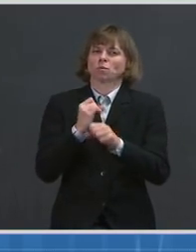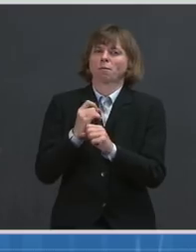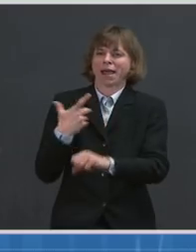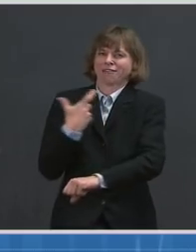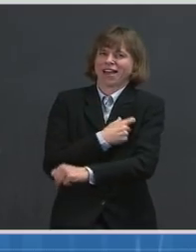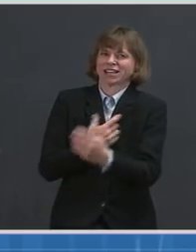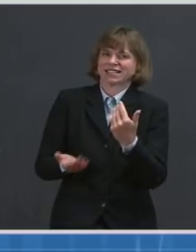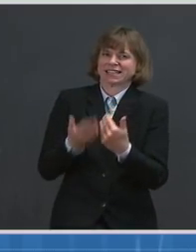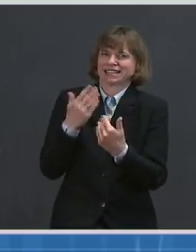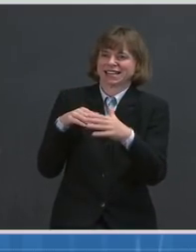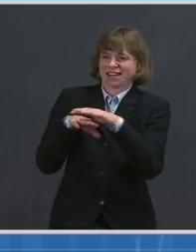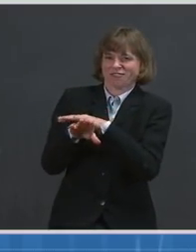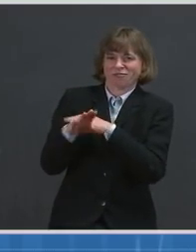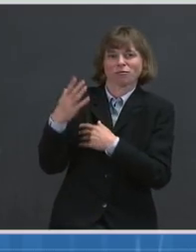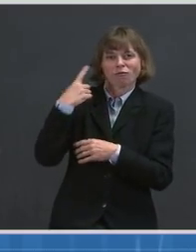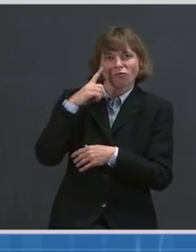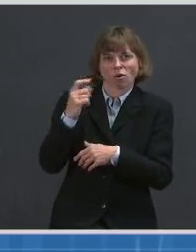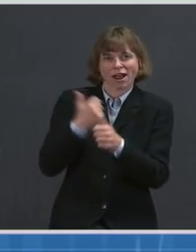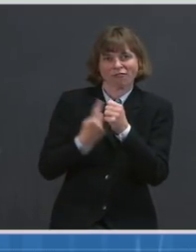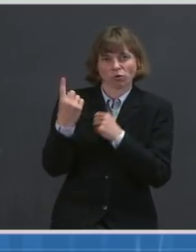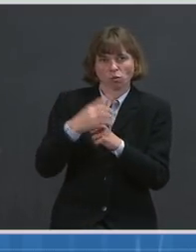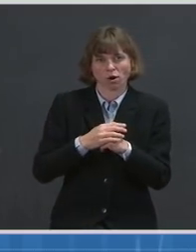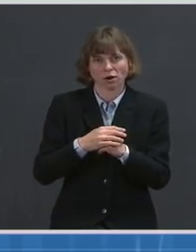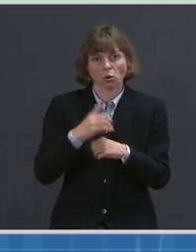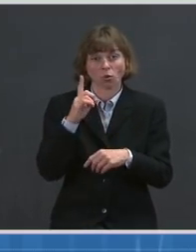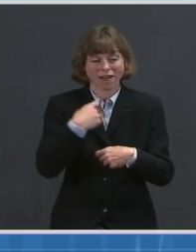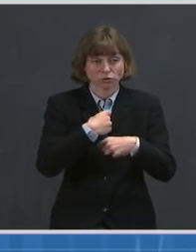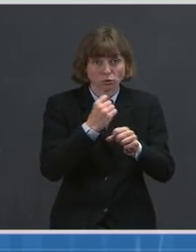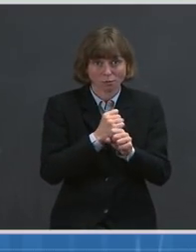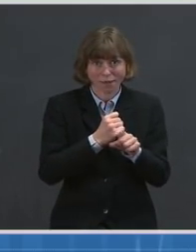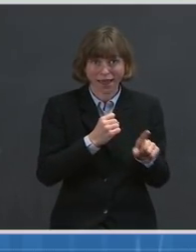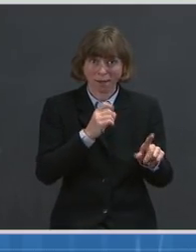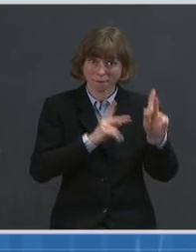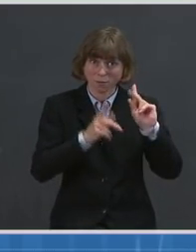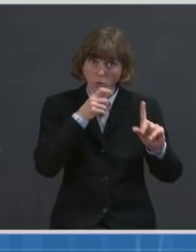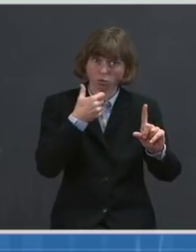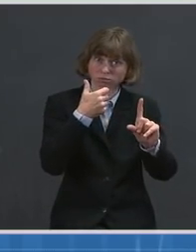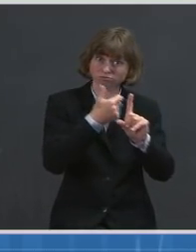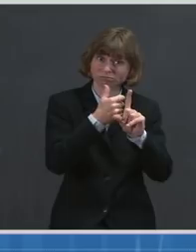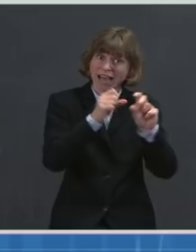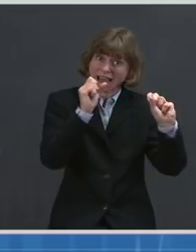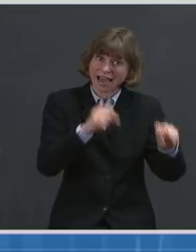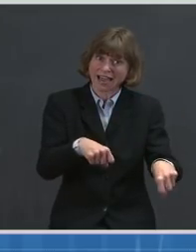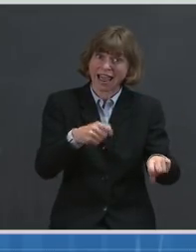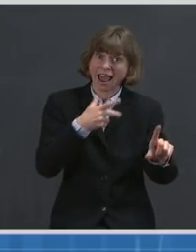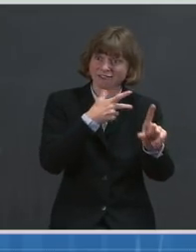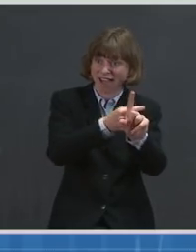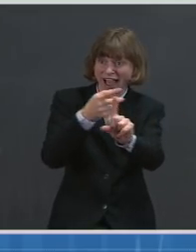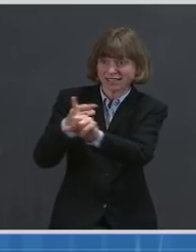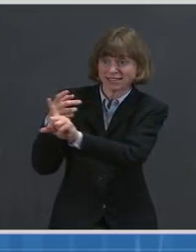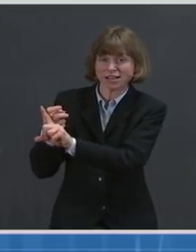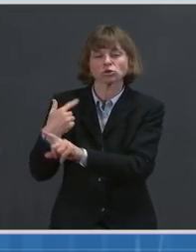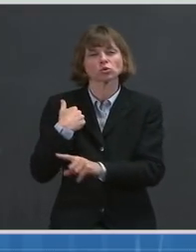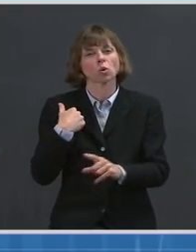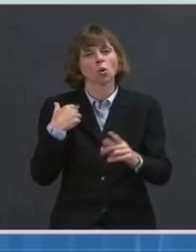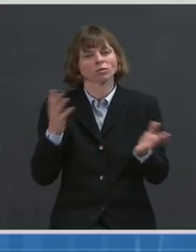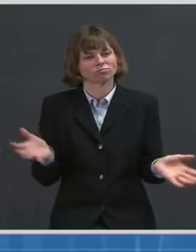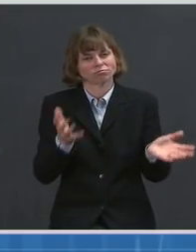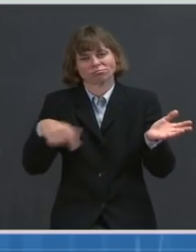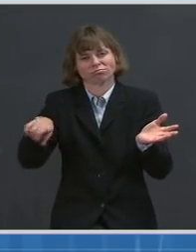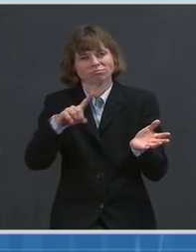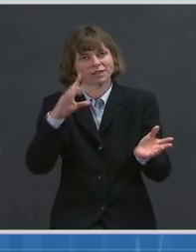is having enough vaccinators to deliver shots in arms. So I encourage my fellow healthcare colleagues to visit the new portal